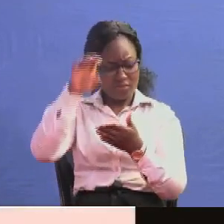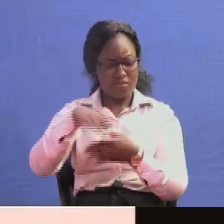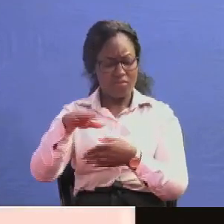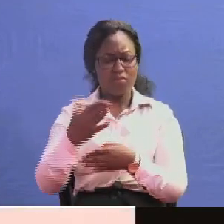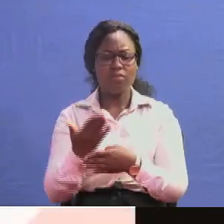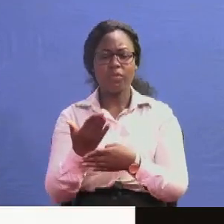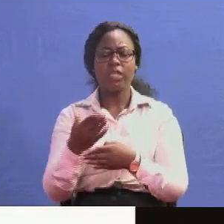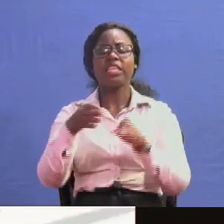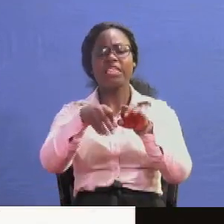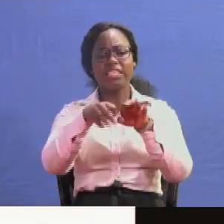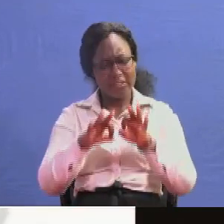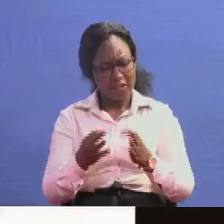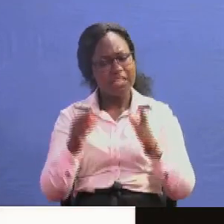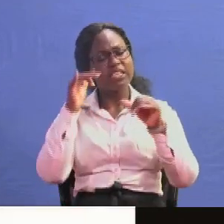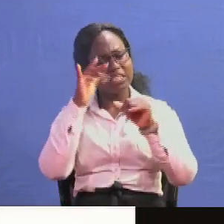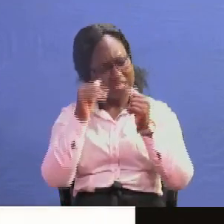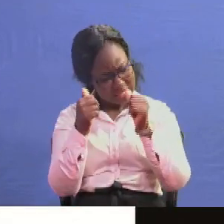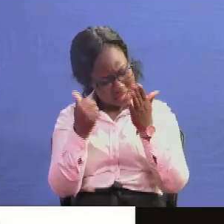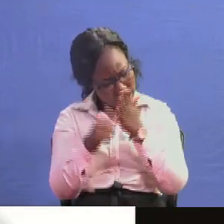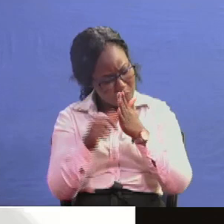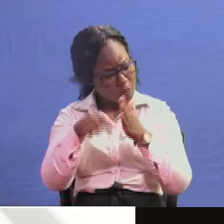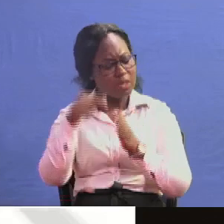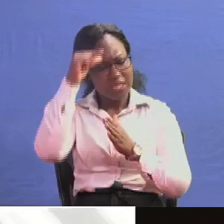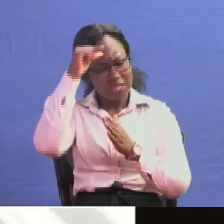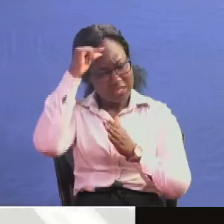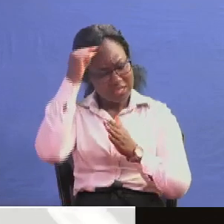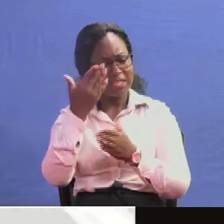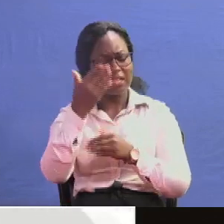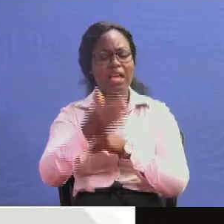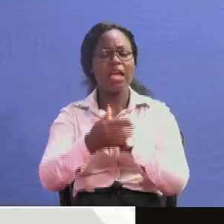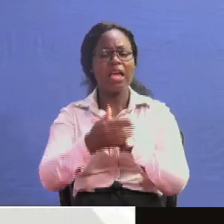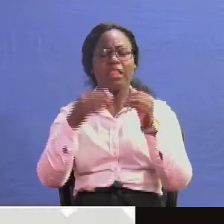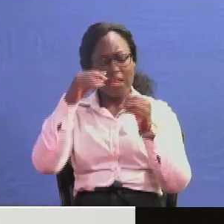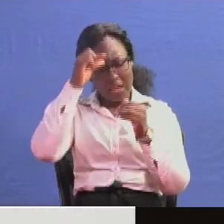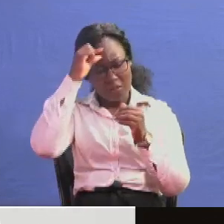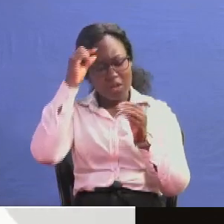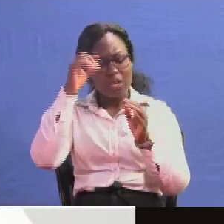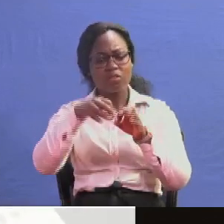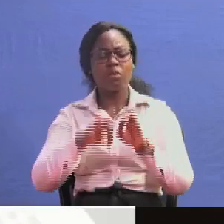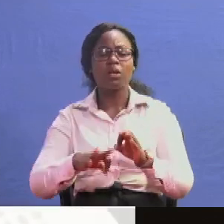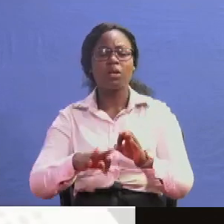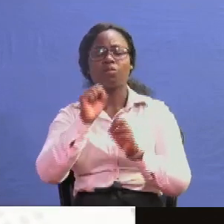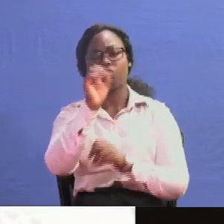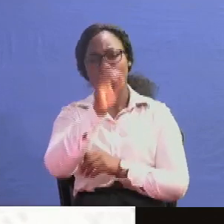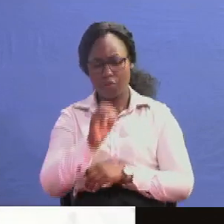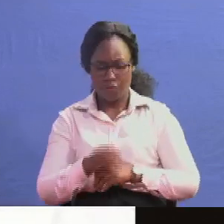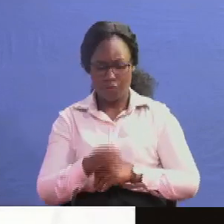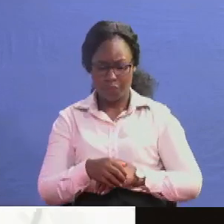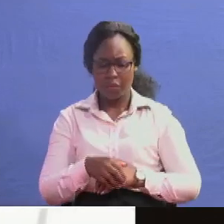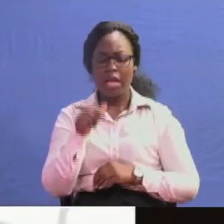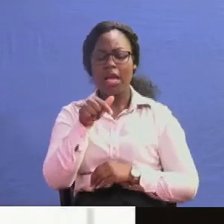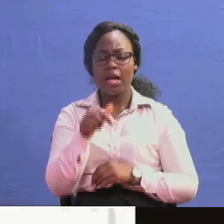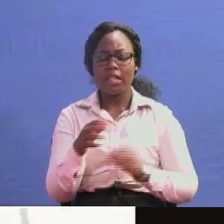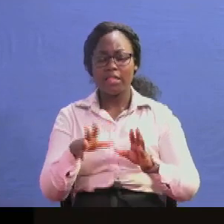funding is a problem this year government has only funded up to 50 and this is